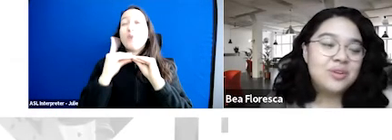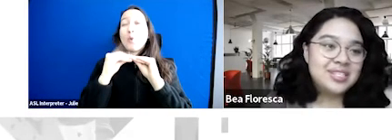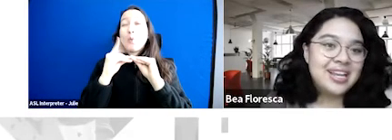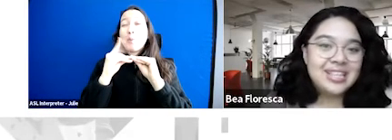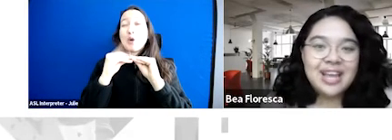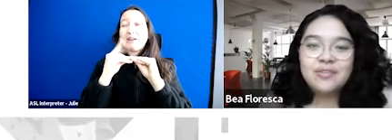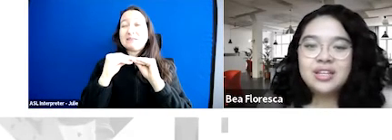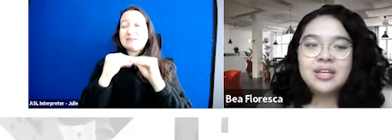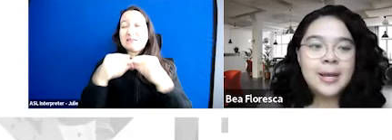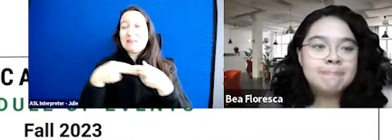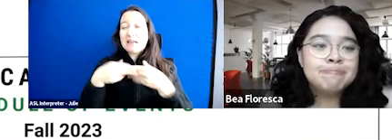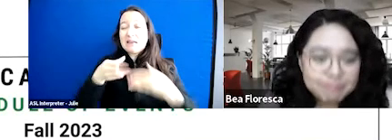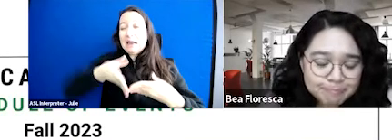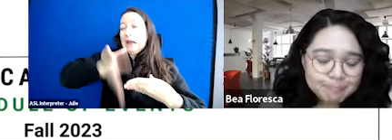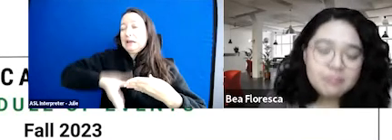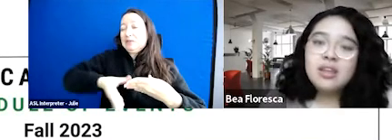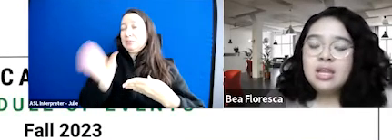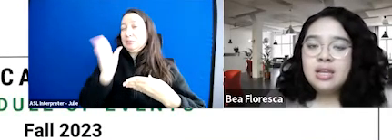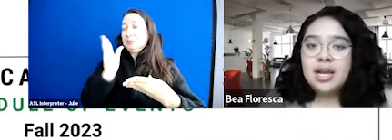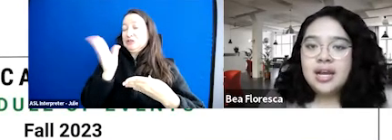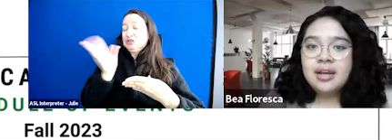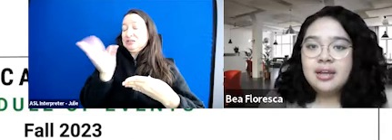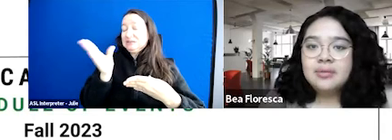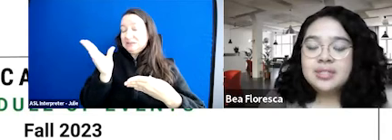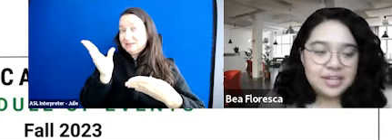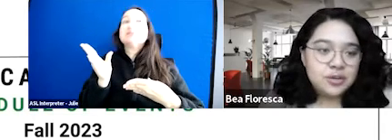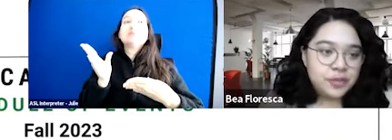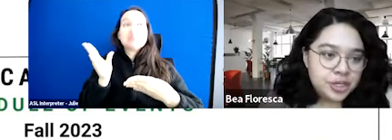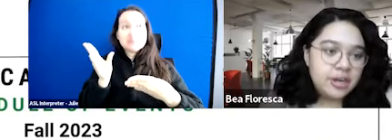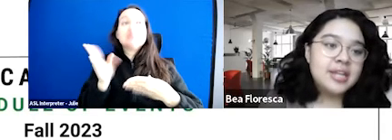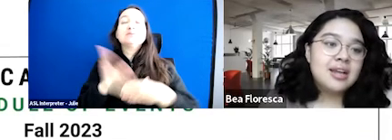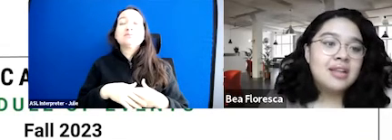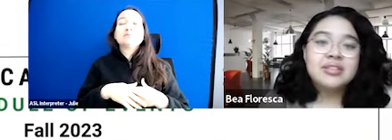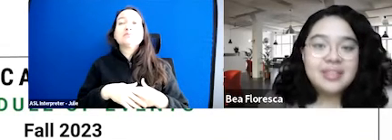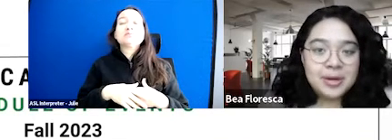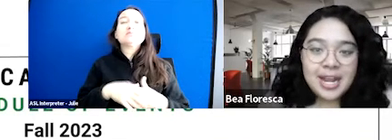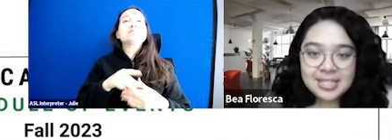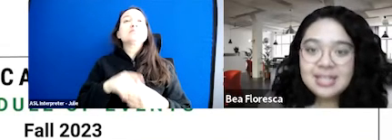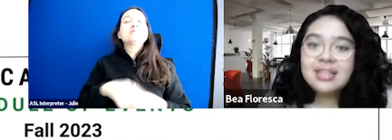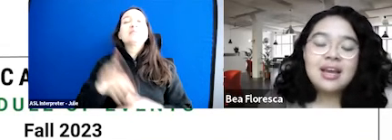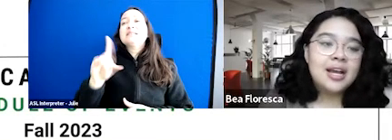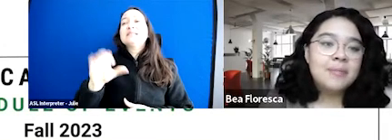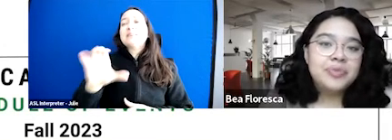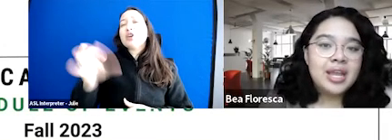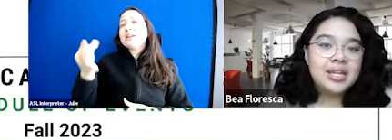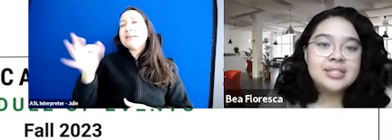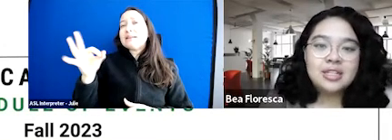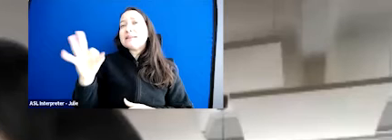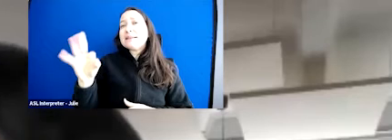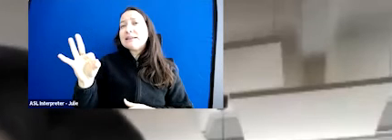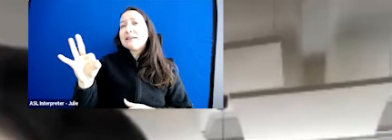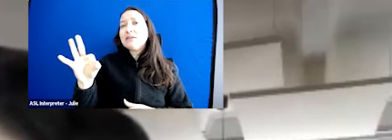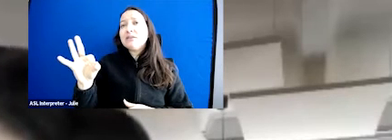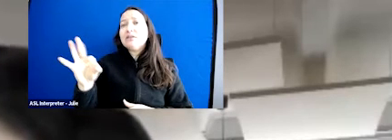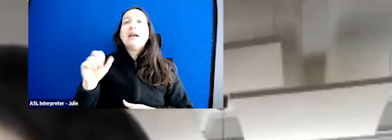I do have a slide at the end of the slideshow for sure. It is on December 19th, and it is